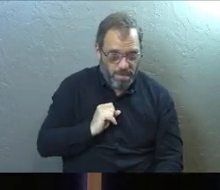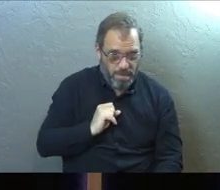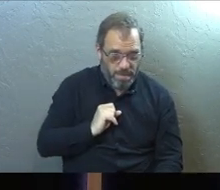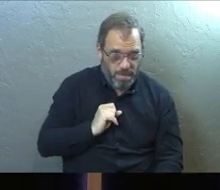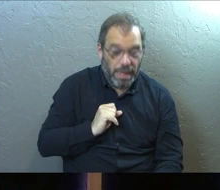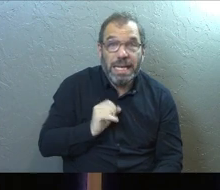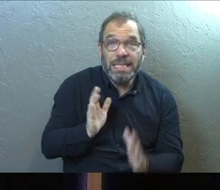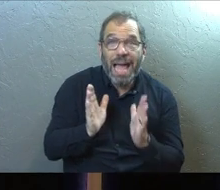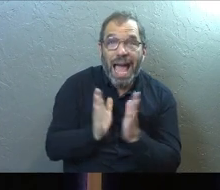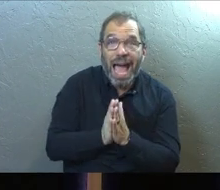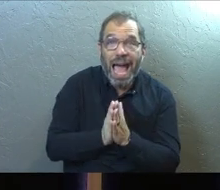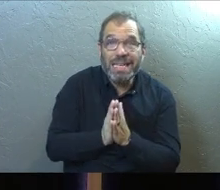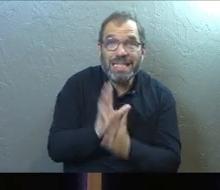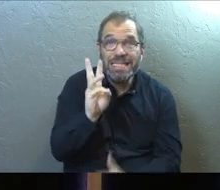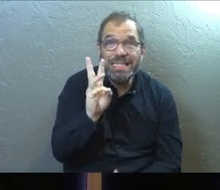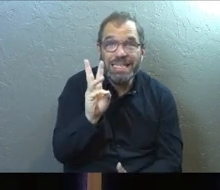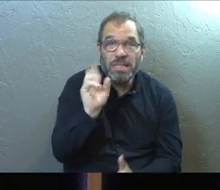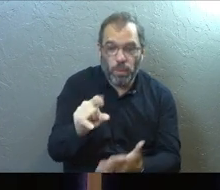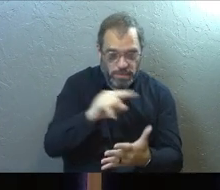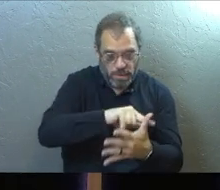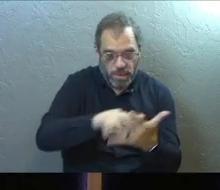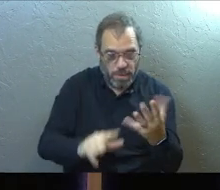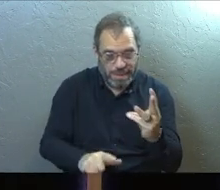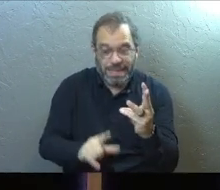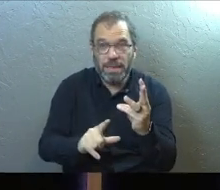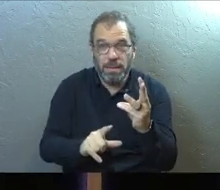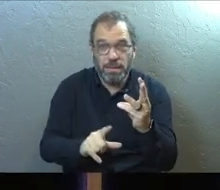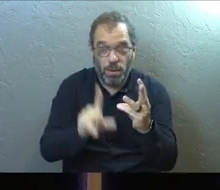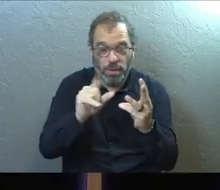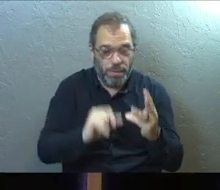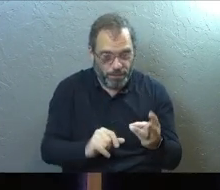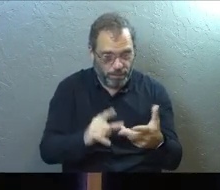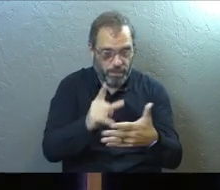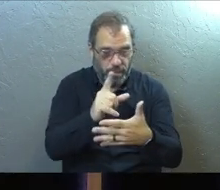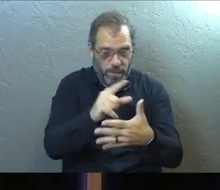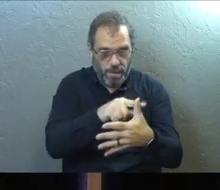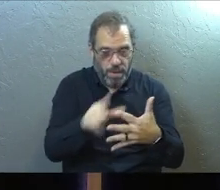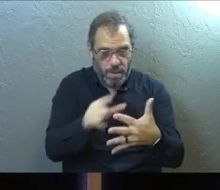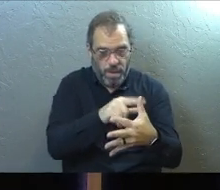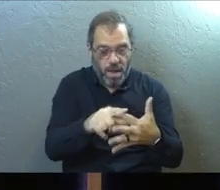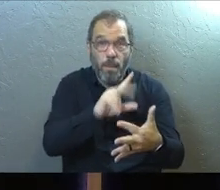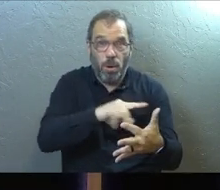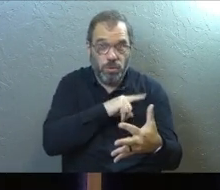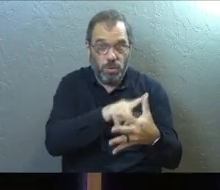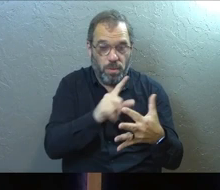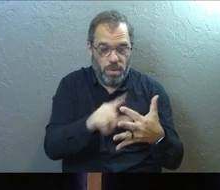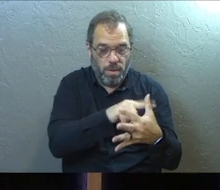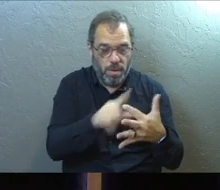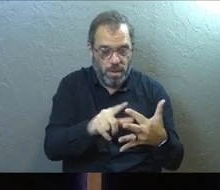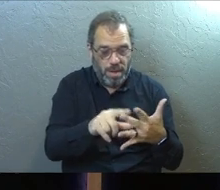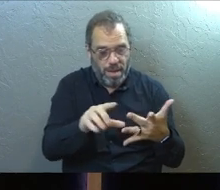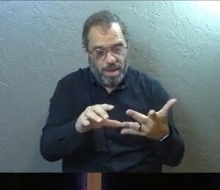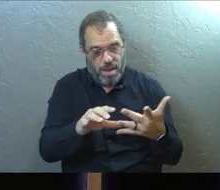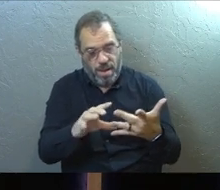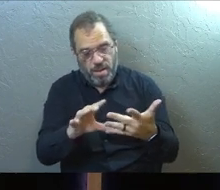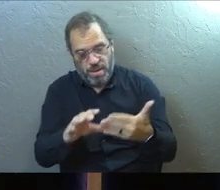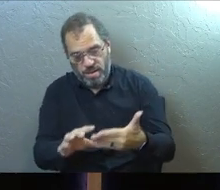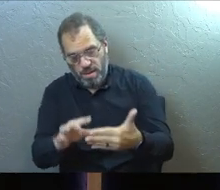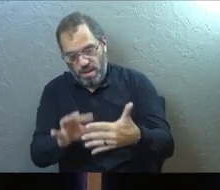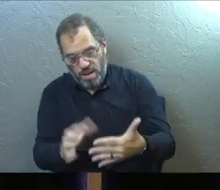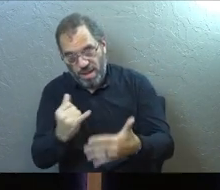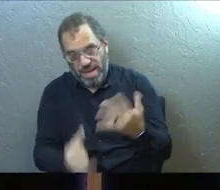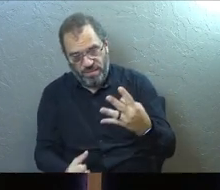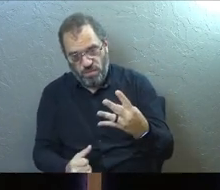He asks six questions of God in these next few verses. The first two are personal to him. The last four